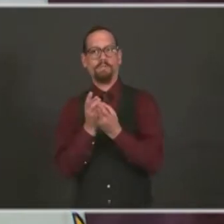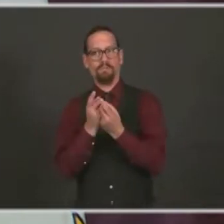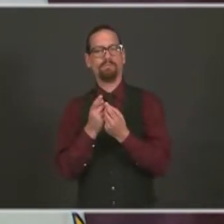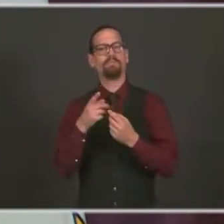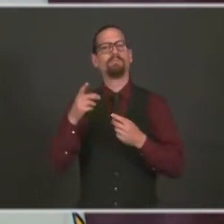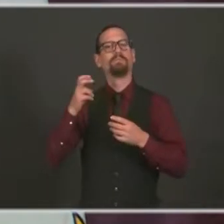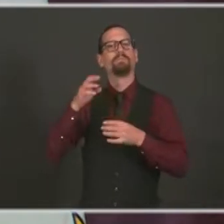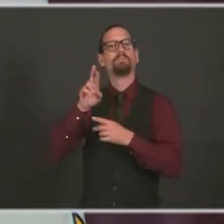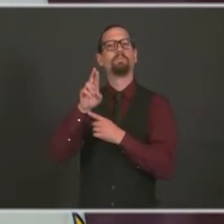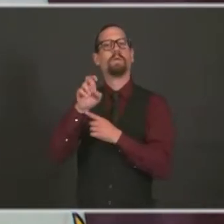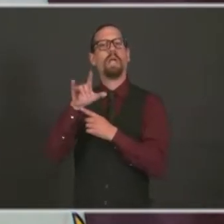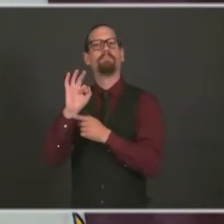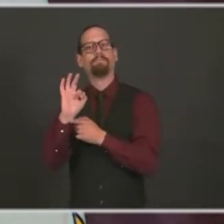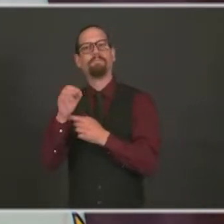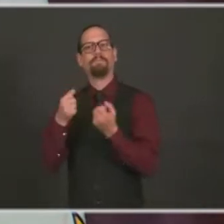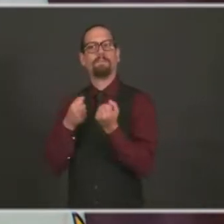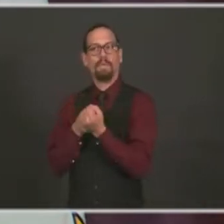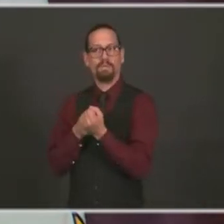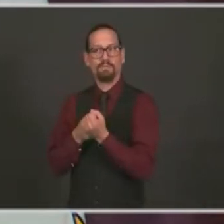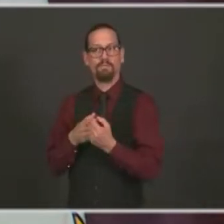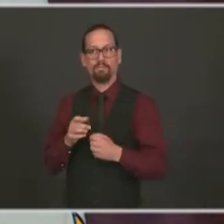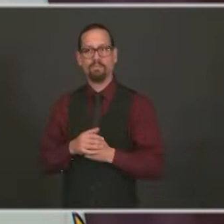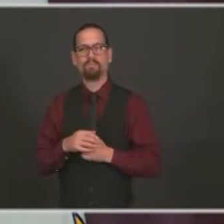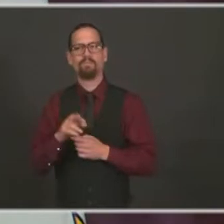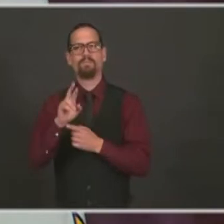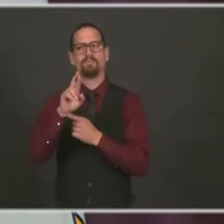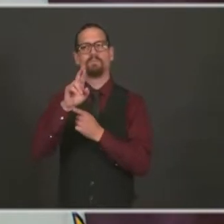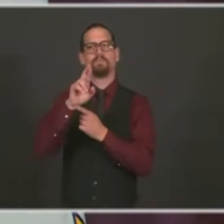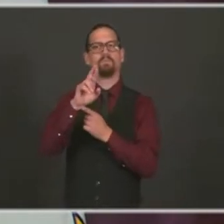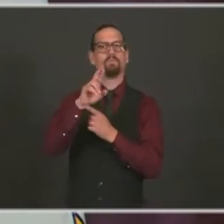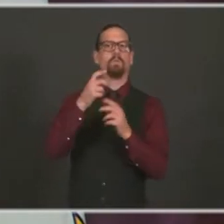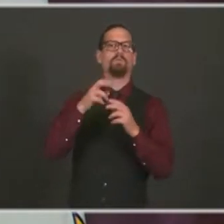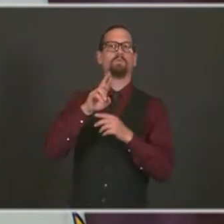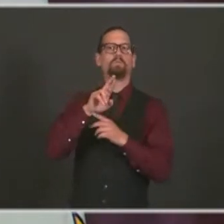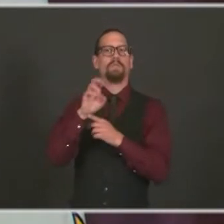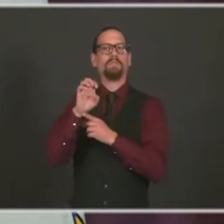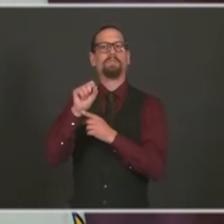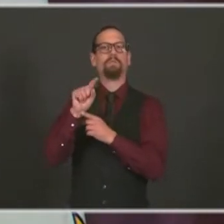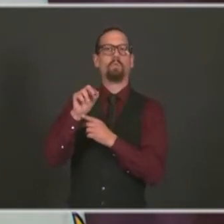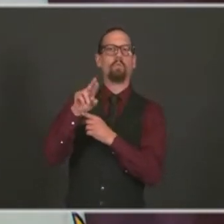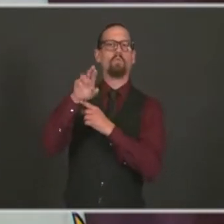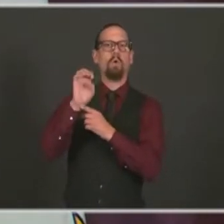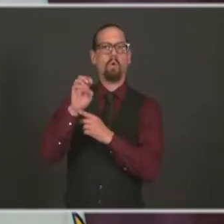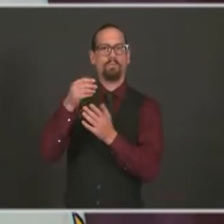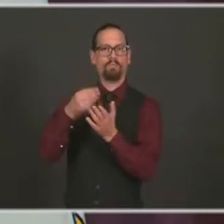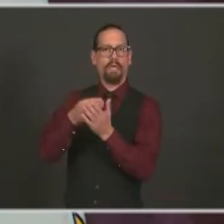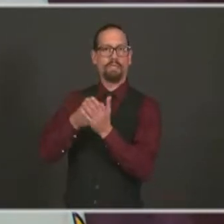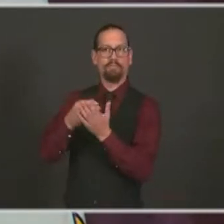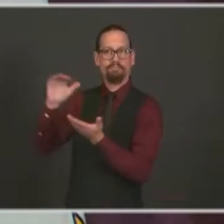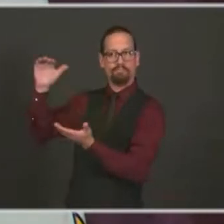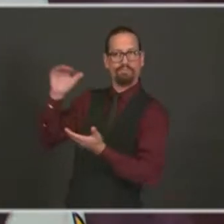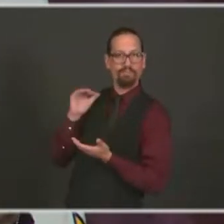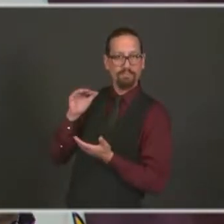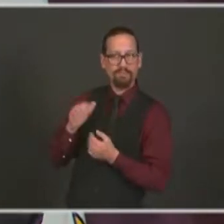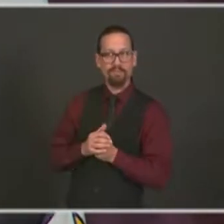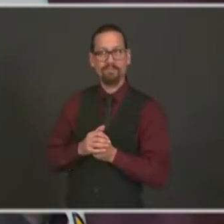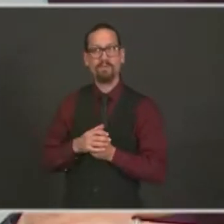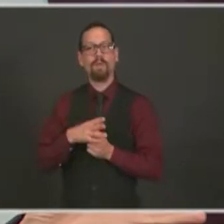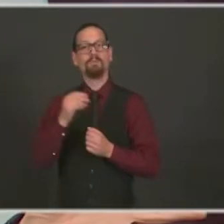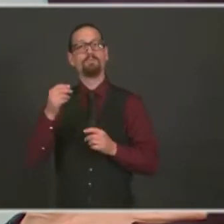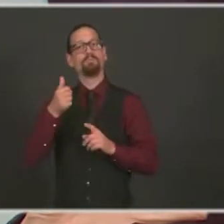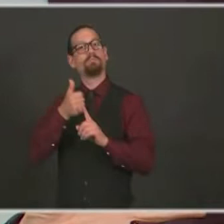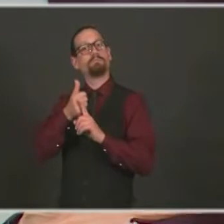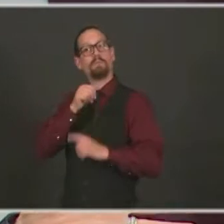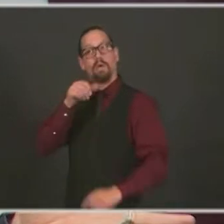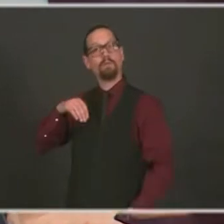restore grants, larger grants for small businesses, also an expansion of the program to non-profits which we're doing in partnership